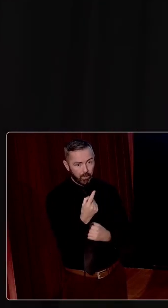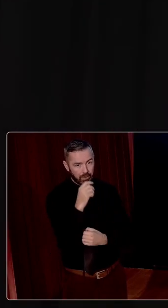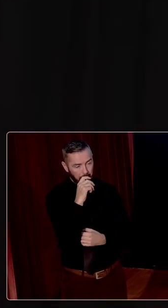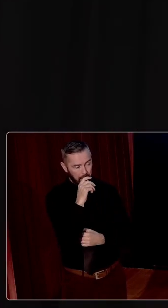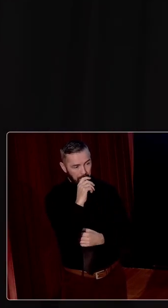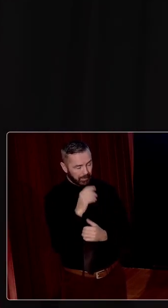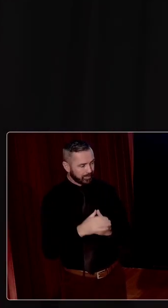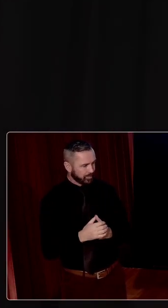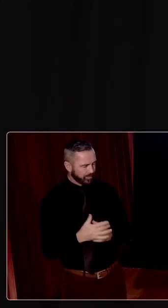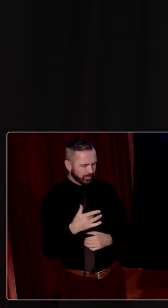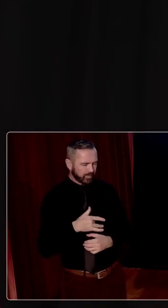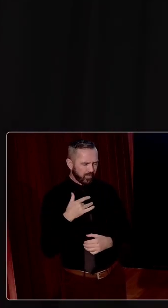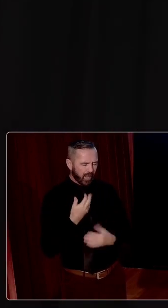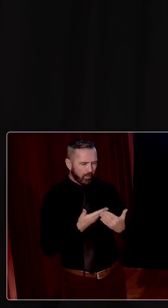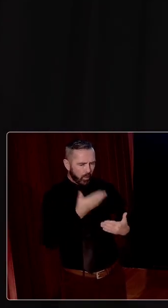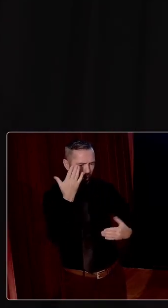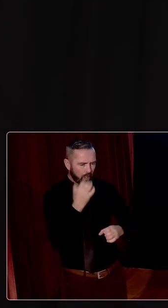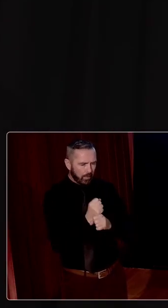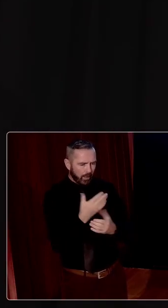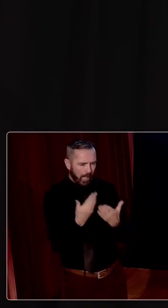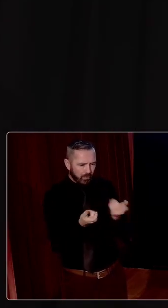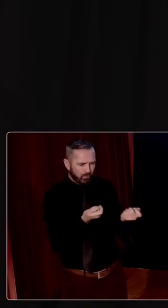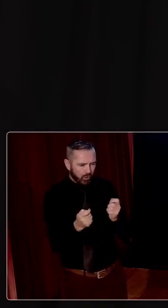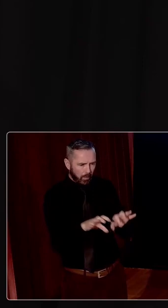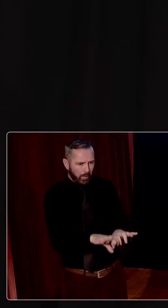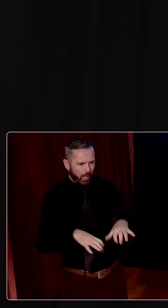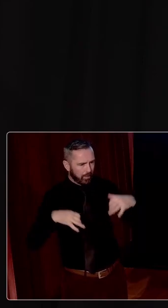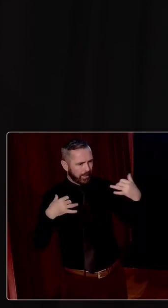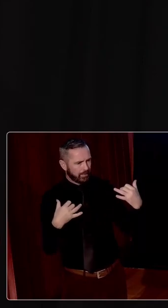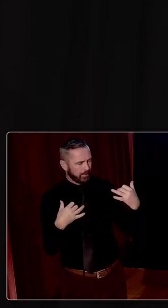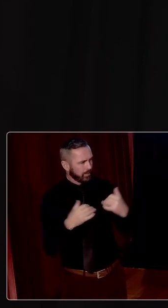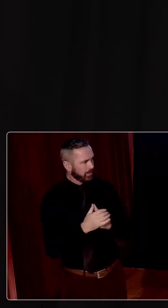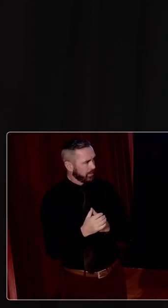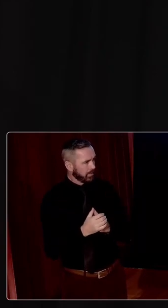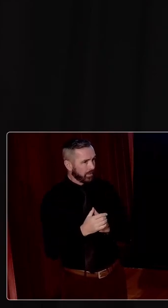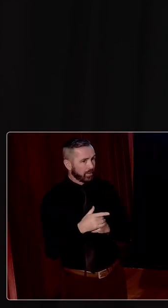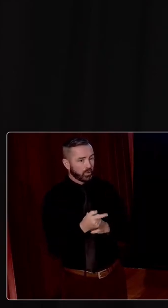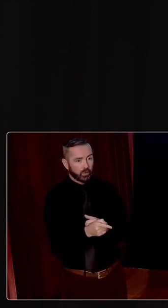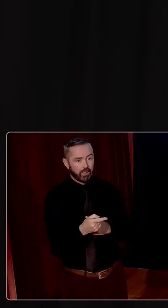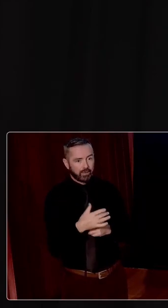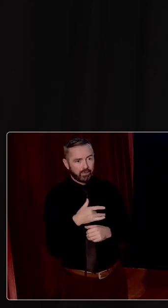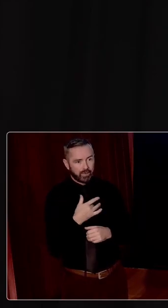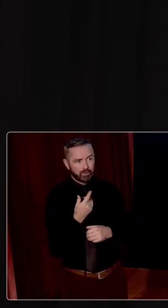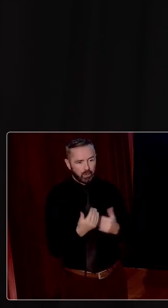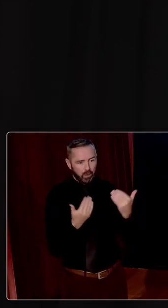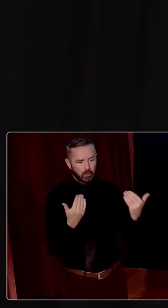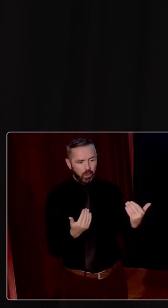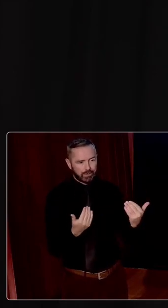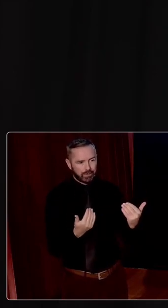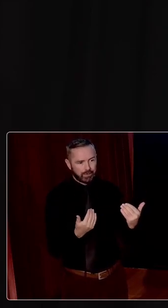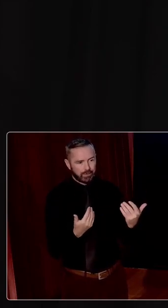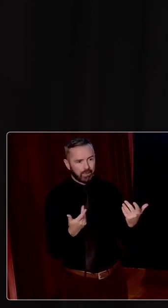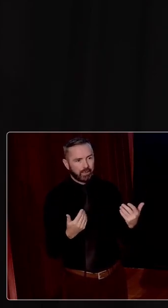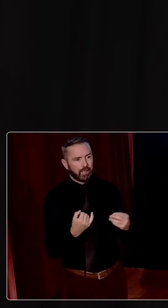say we learned how to run parliaments, that that was the presence in the